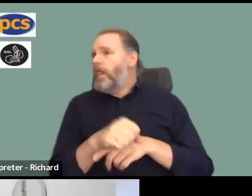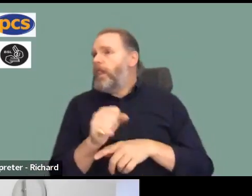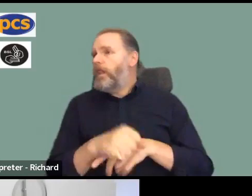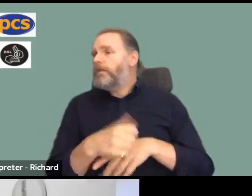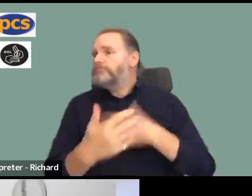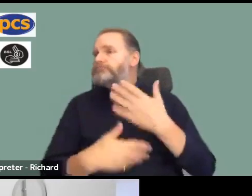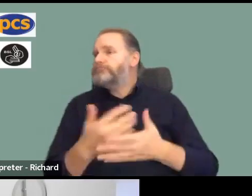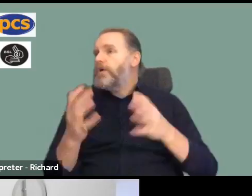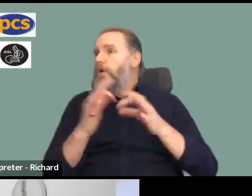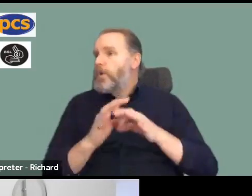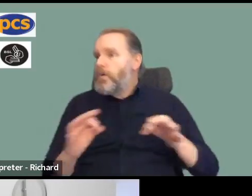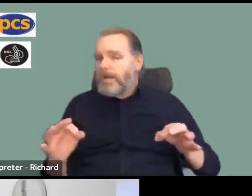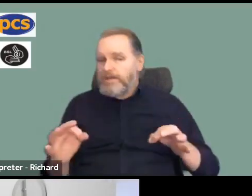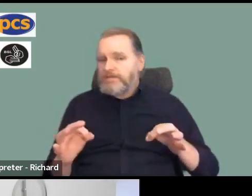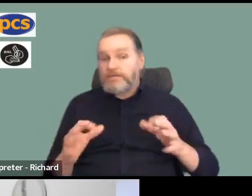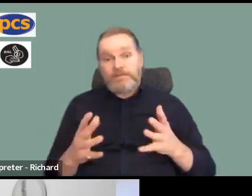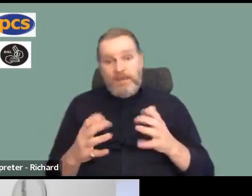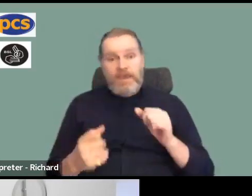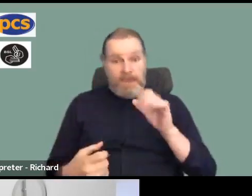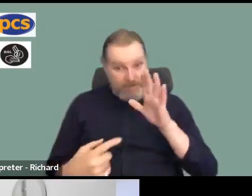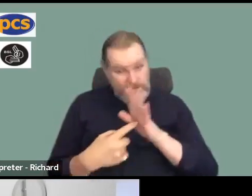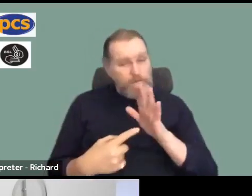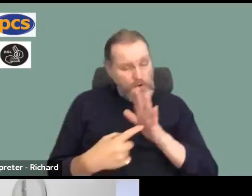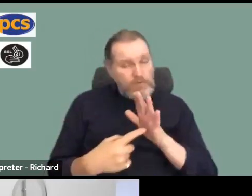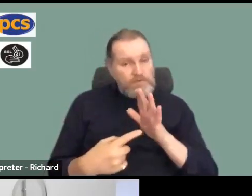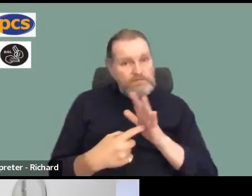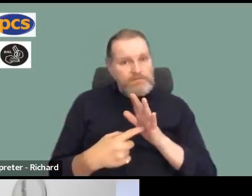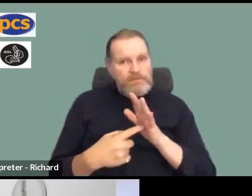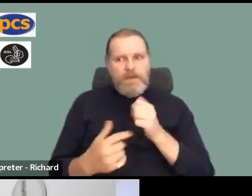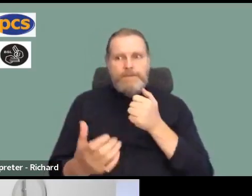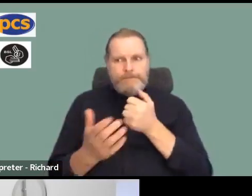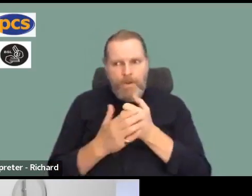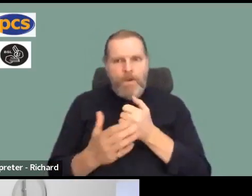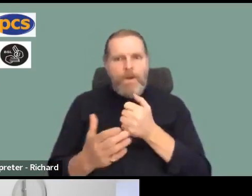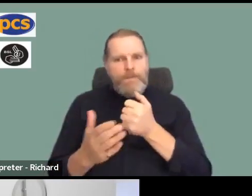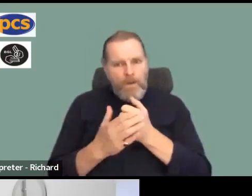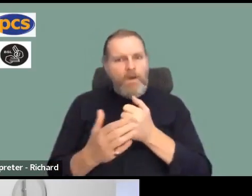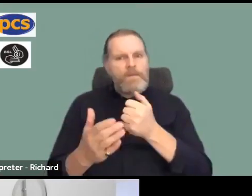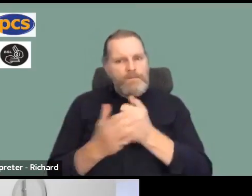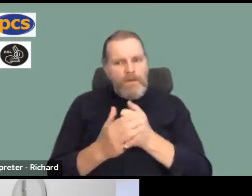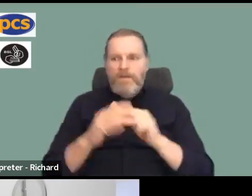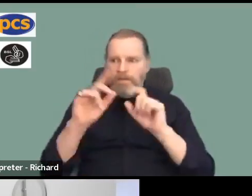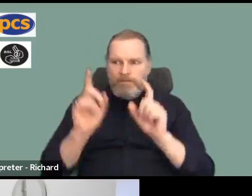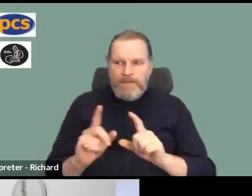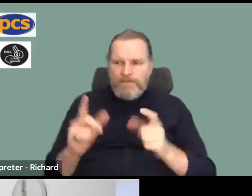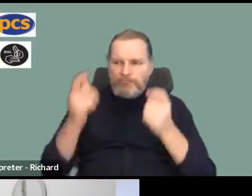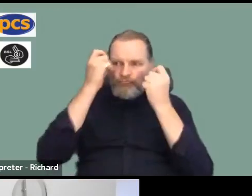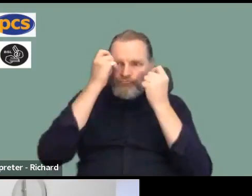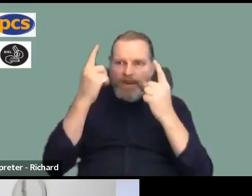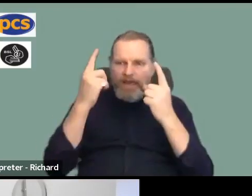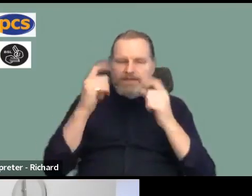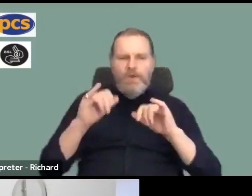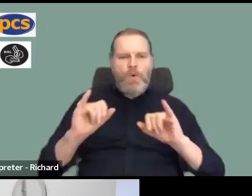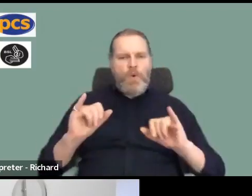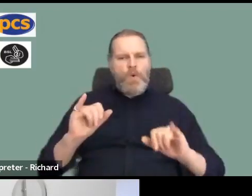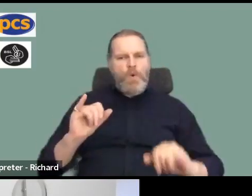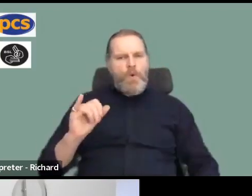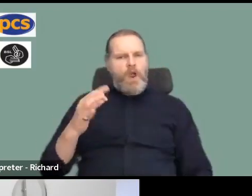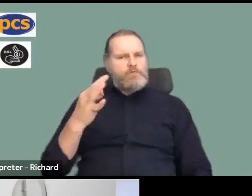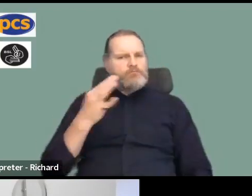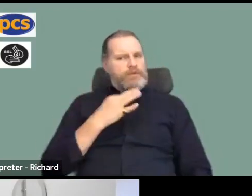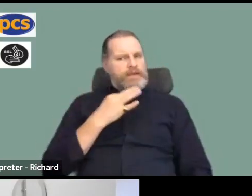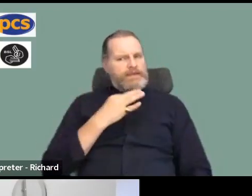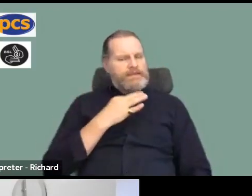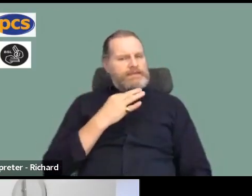them. I think there is some evidence that more and more people recognise that threats to us are now so great, that even